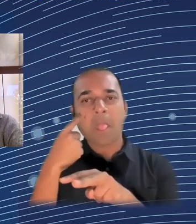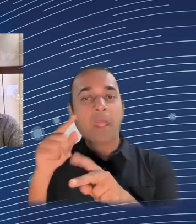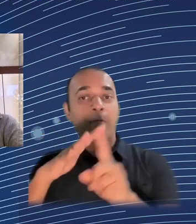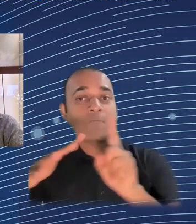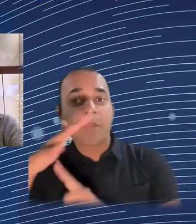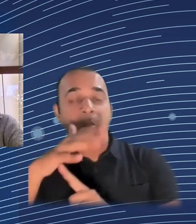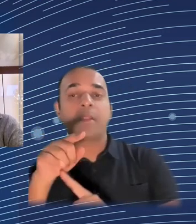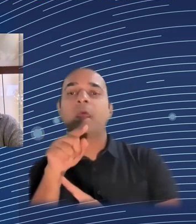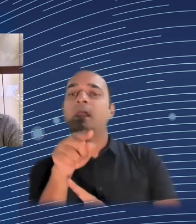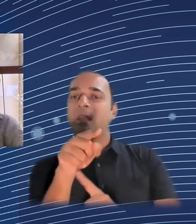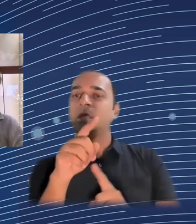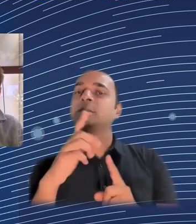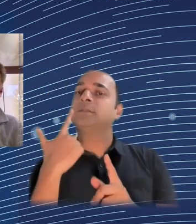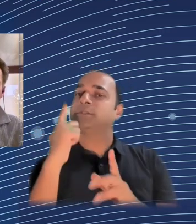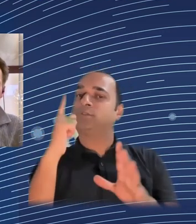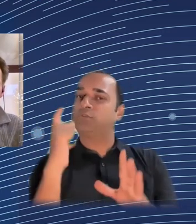Martin Sambu?